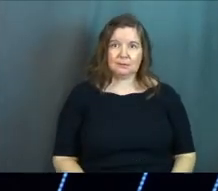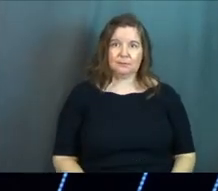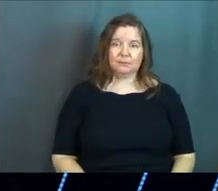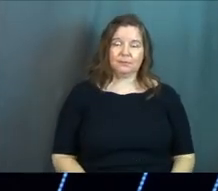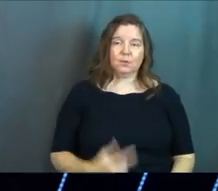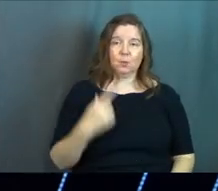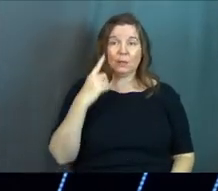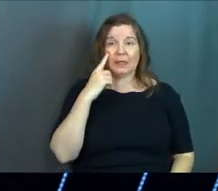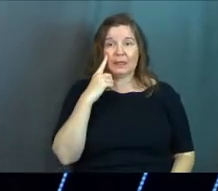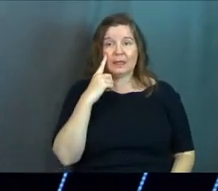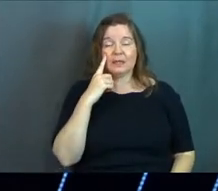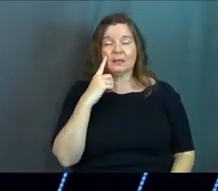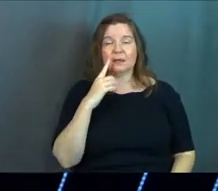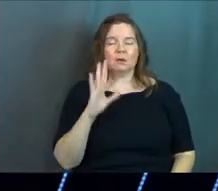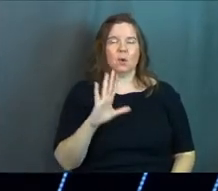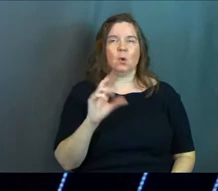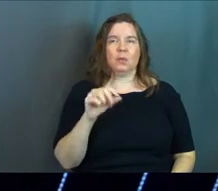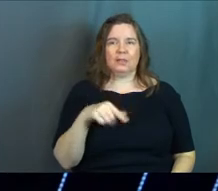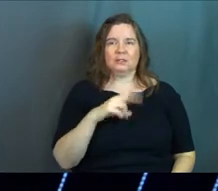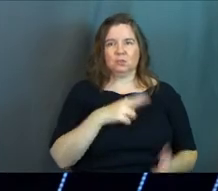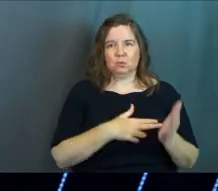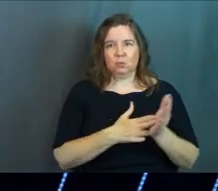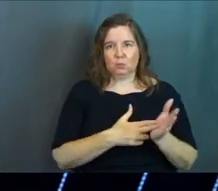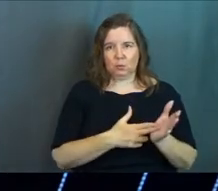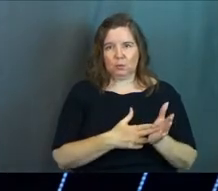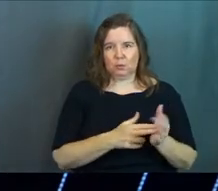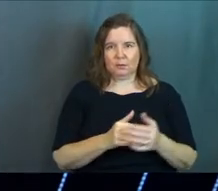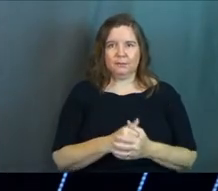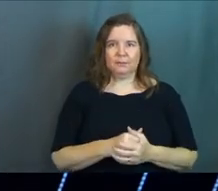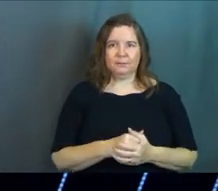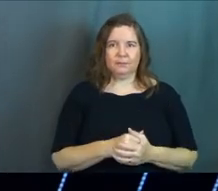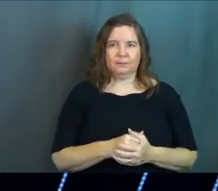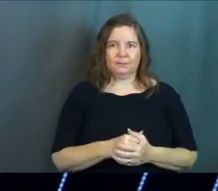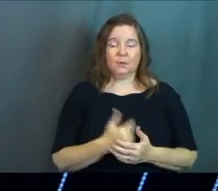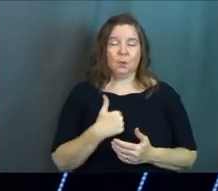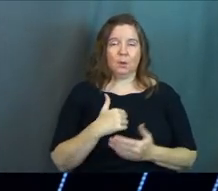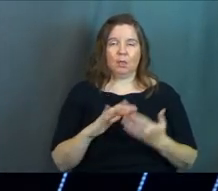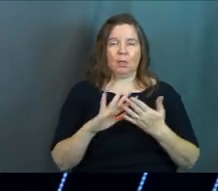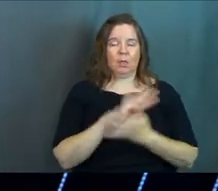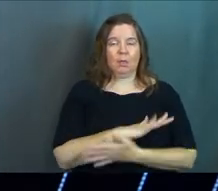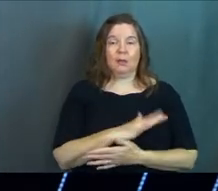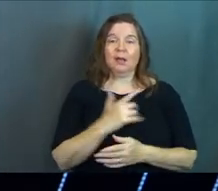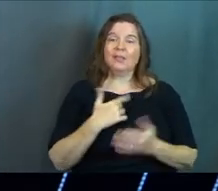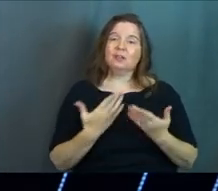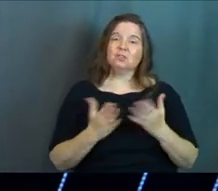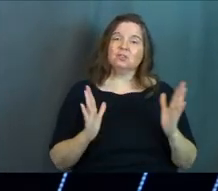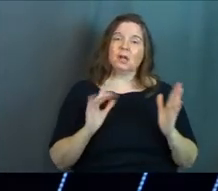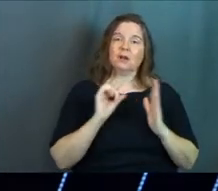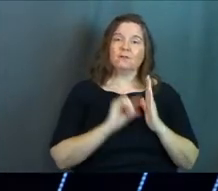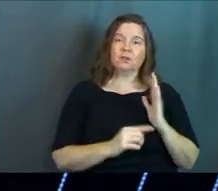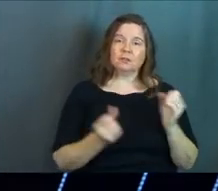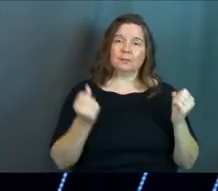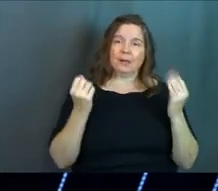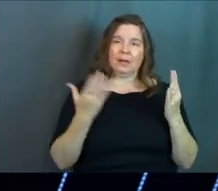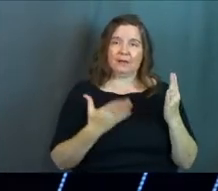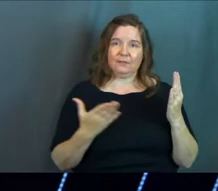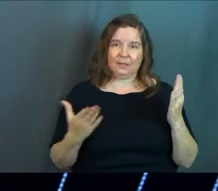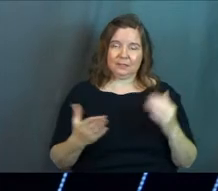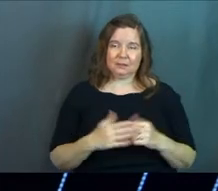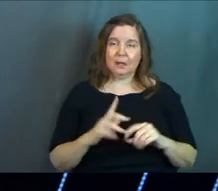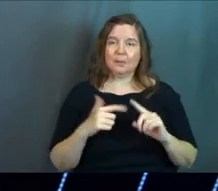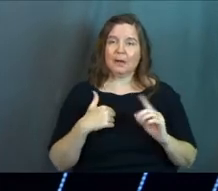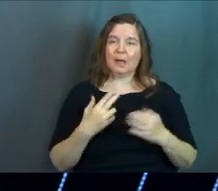We think, but no, this is the truth. We're deluded. That's a general verse about a lot of things,